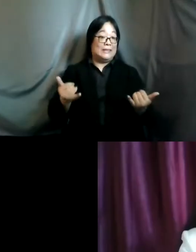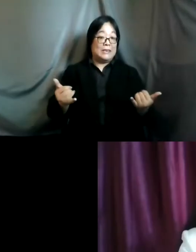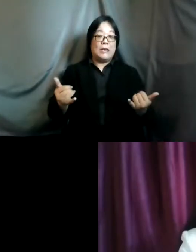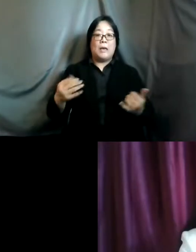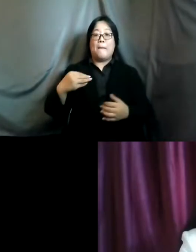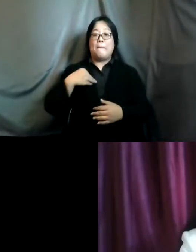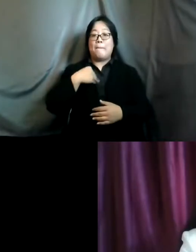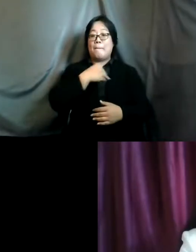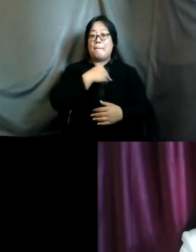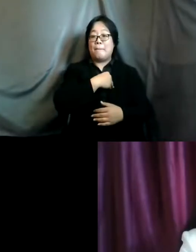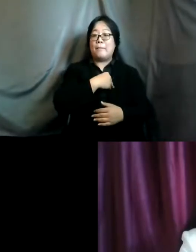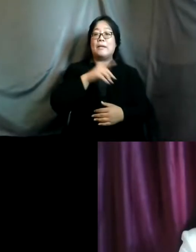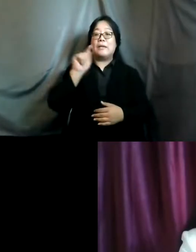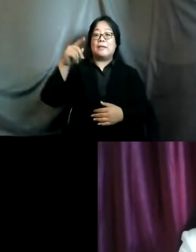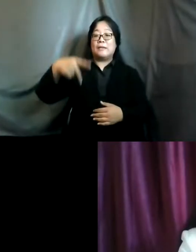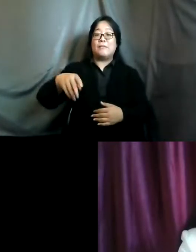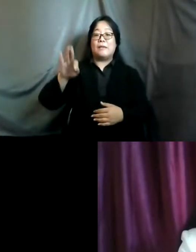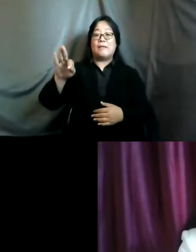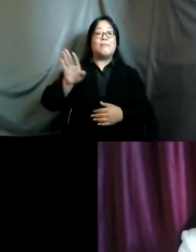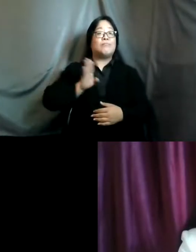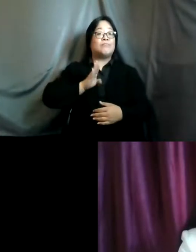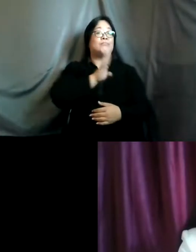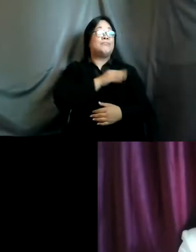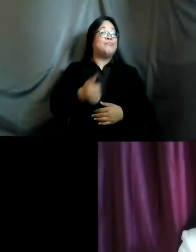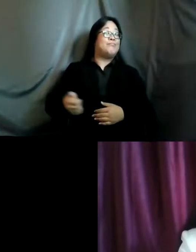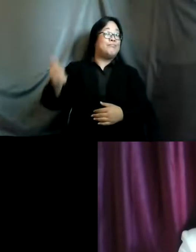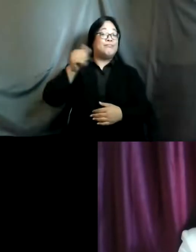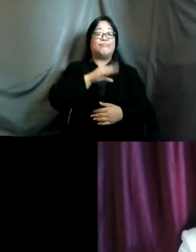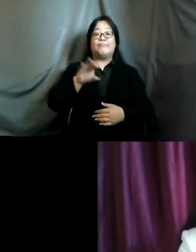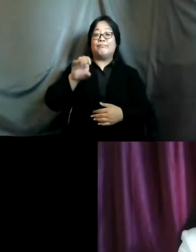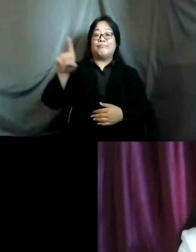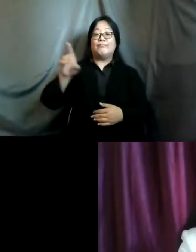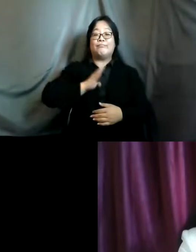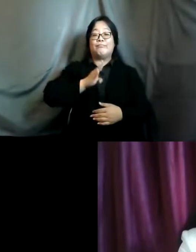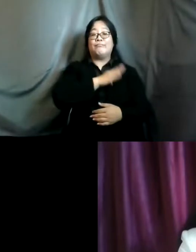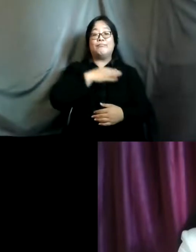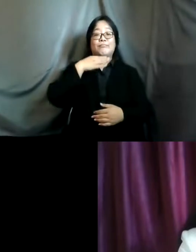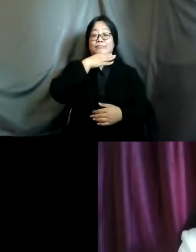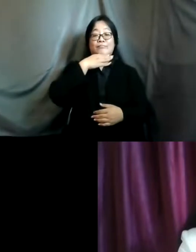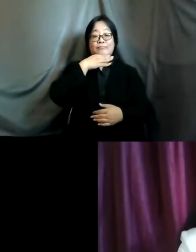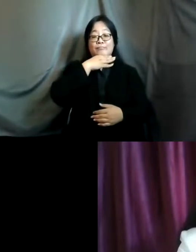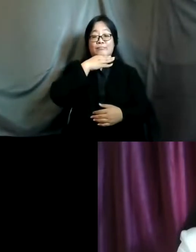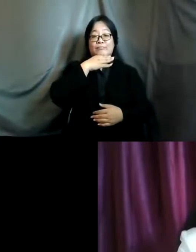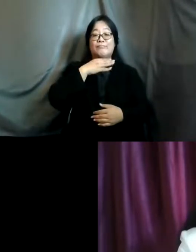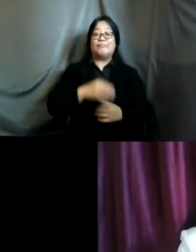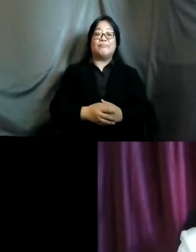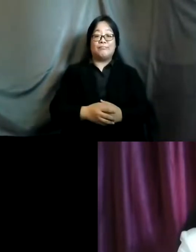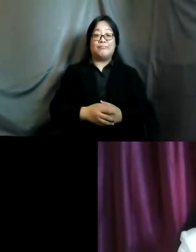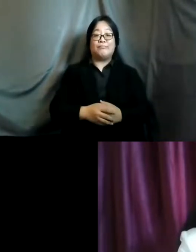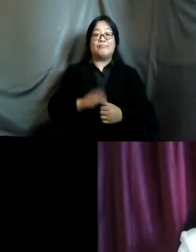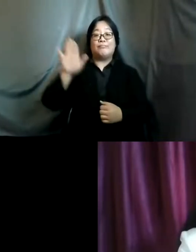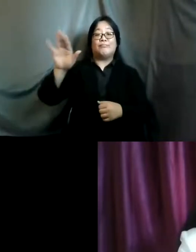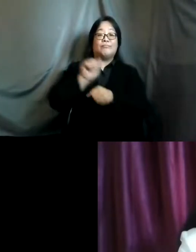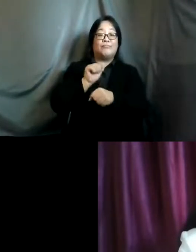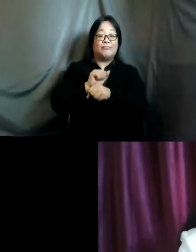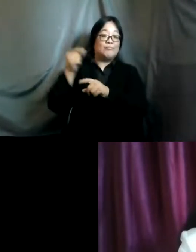of the tpf board of trustees and an executive board youth member with f-pan province five her work focuses on